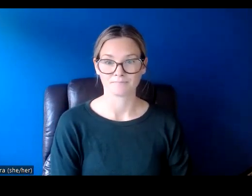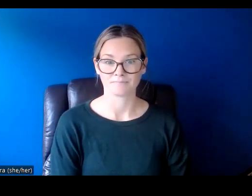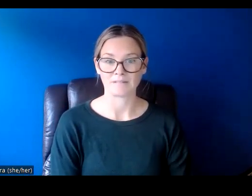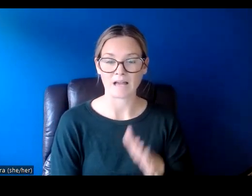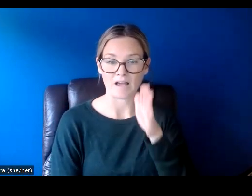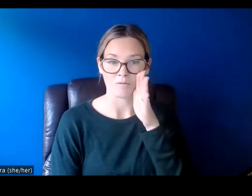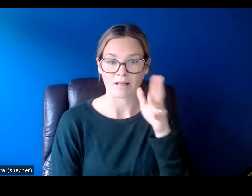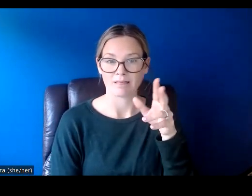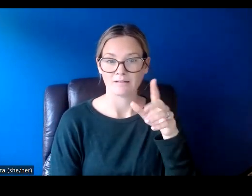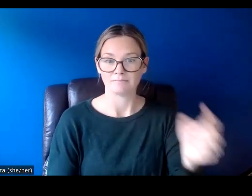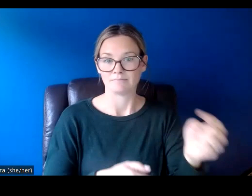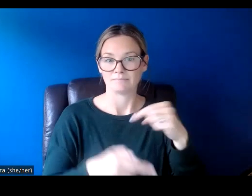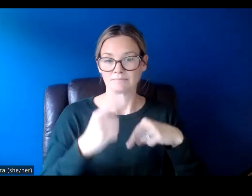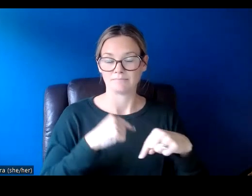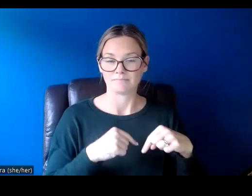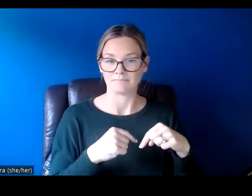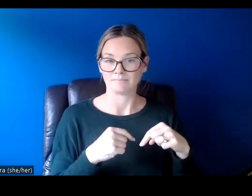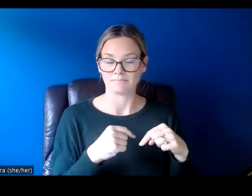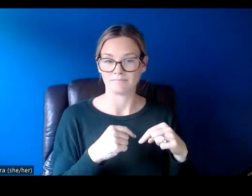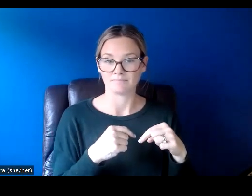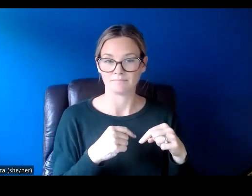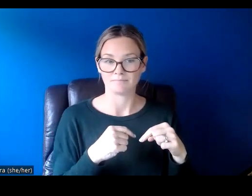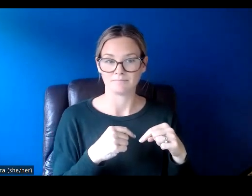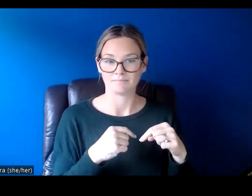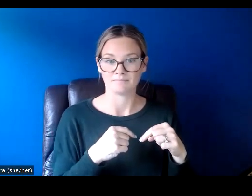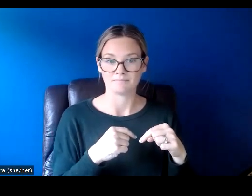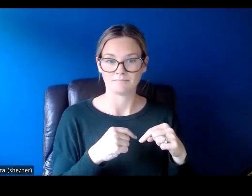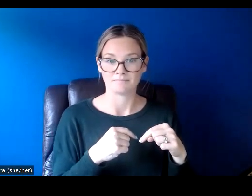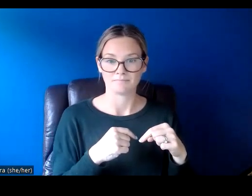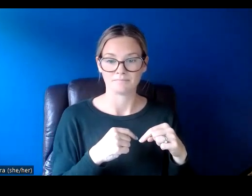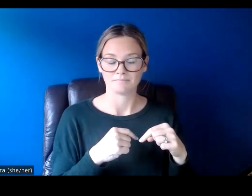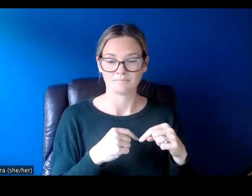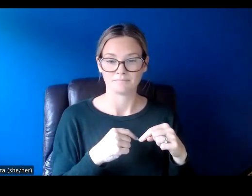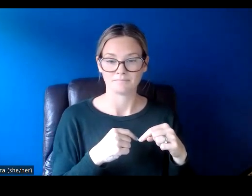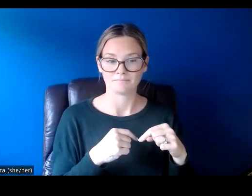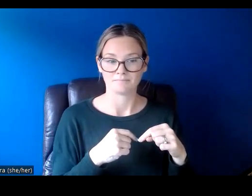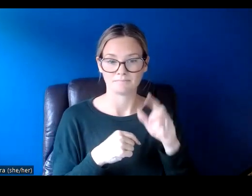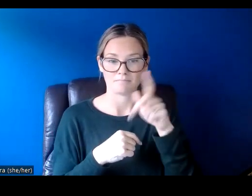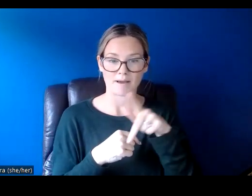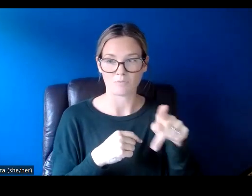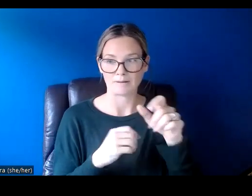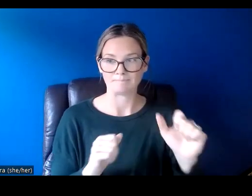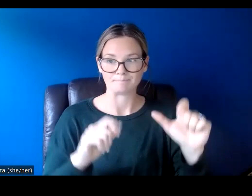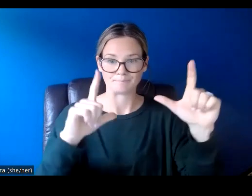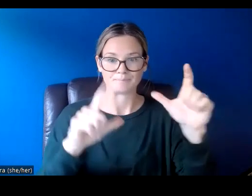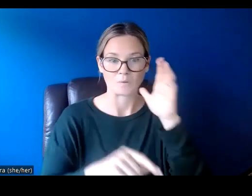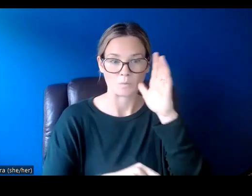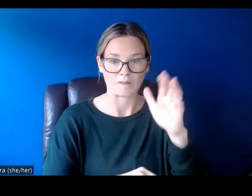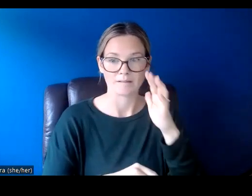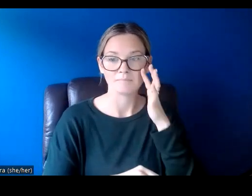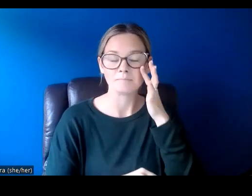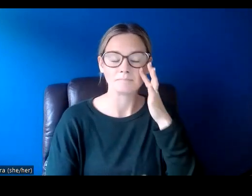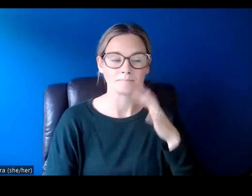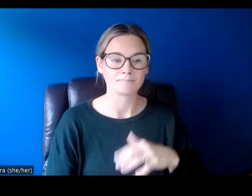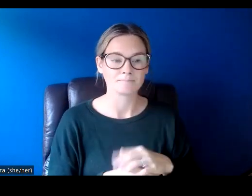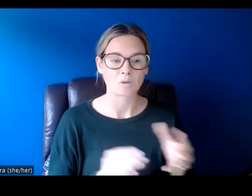back over to the PowerPoint presentation. And we're going to get into